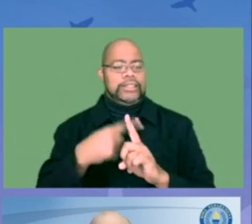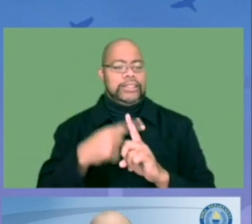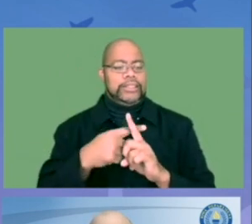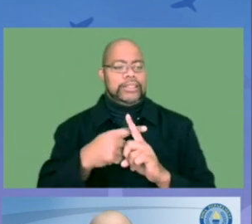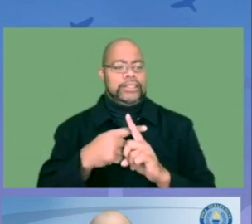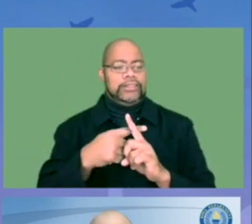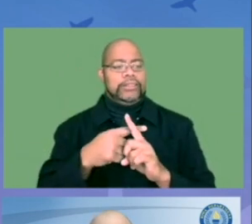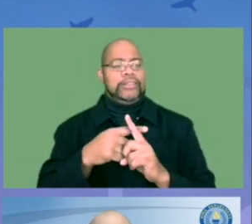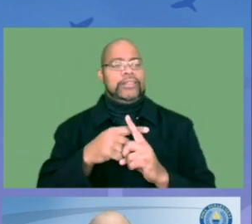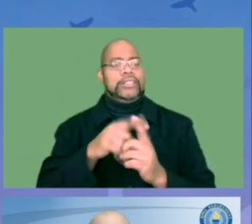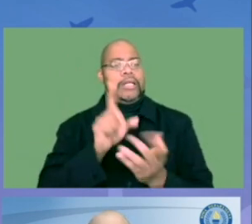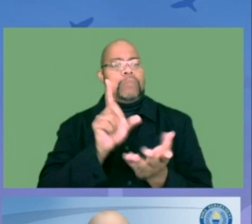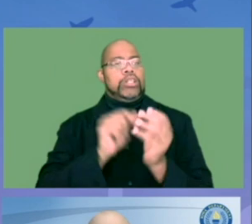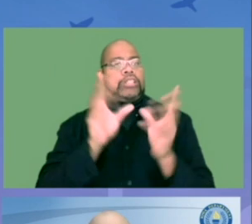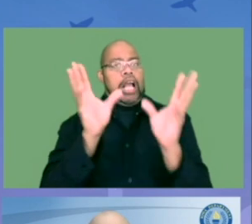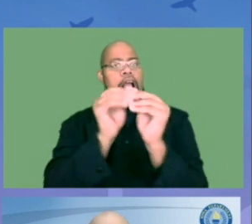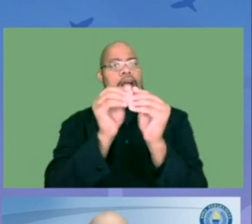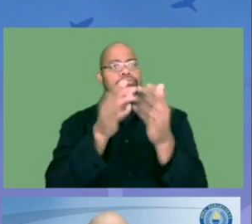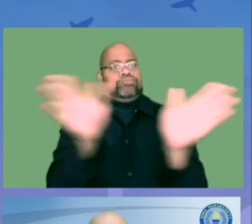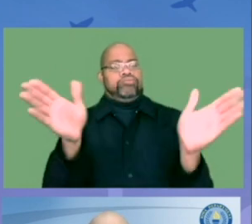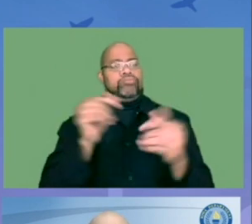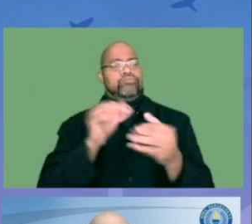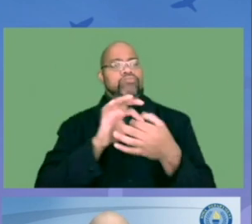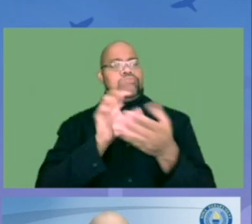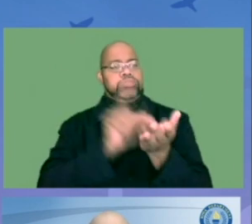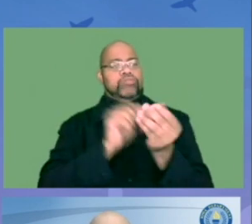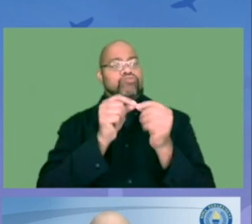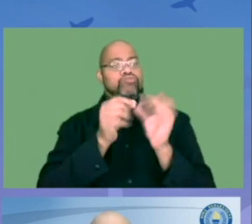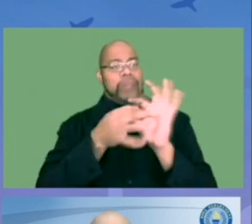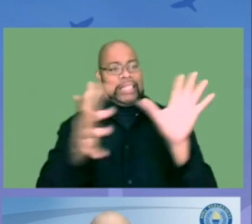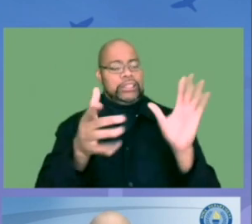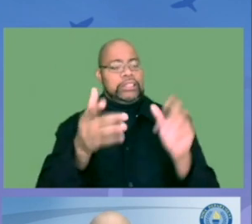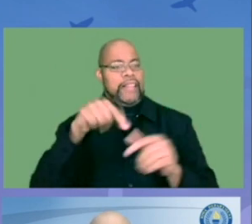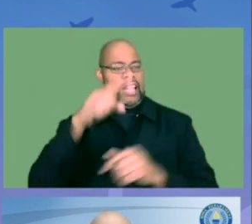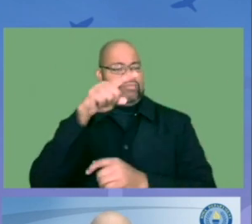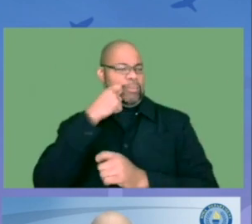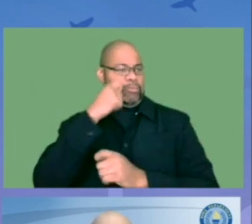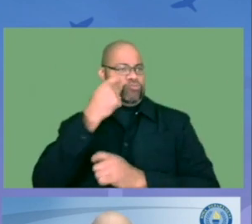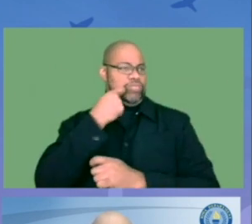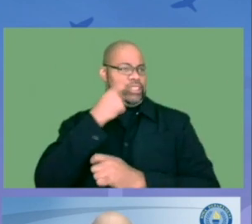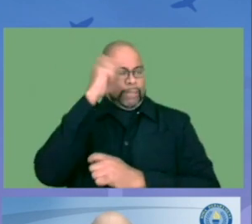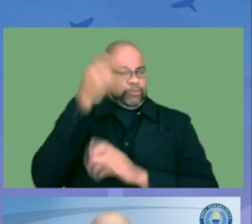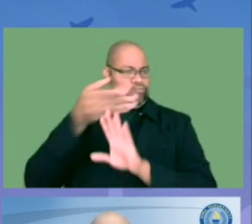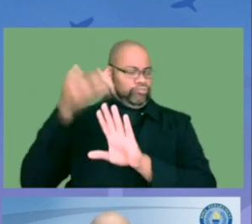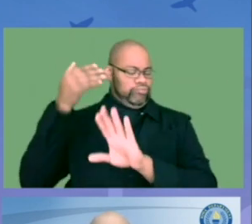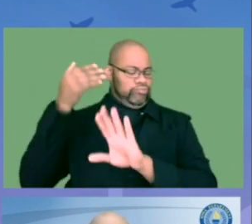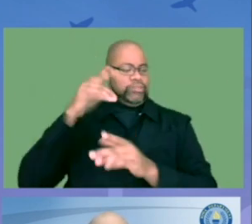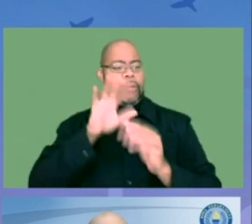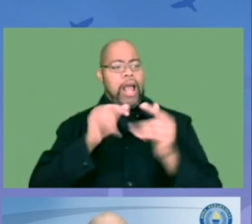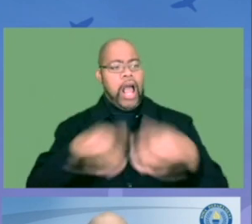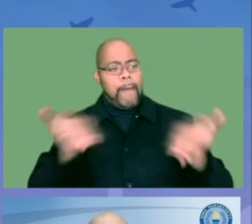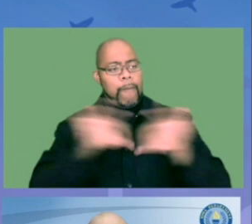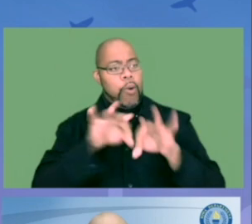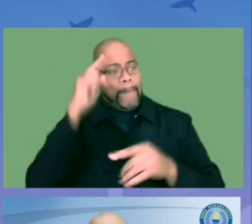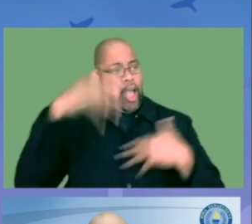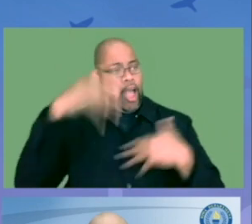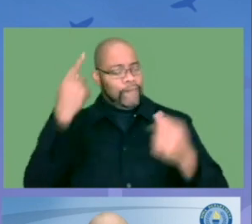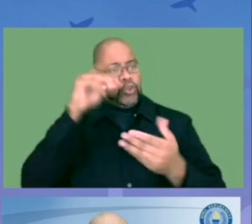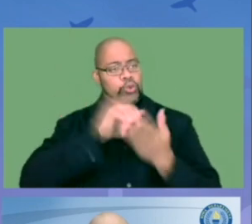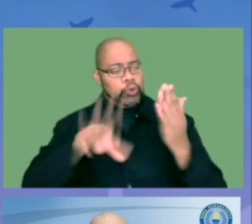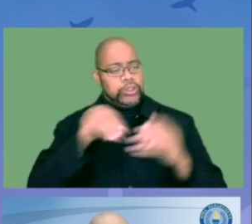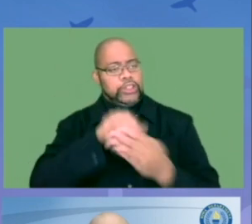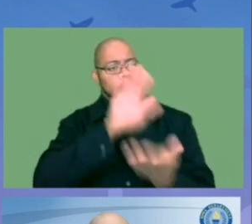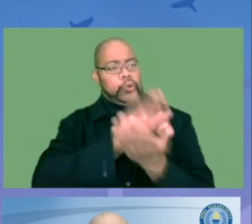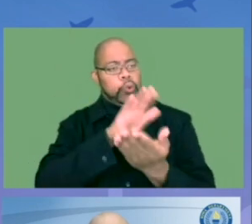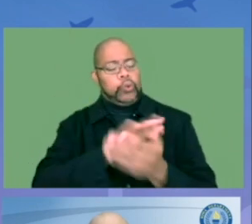positive press conference and press release around this as well back last summer, talking about how important mental